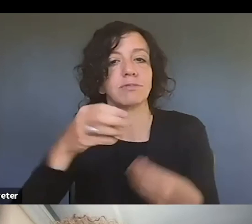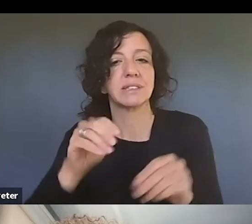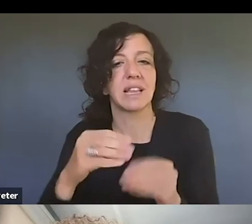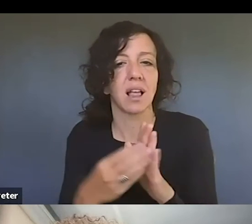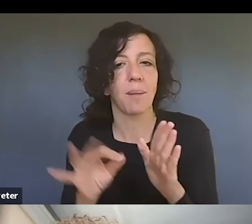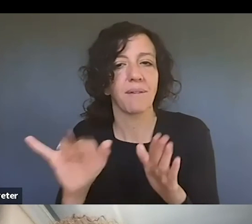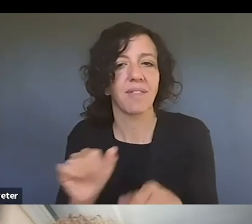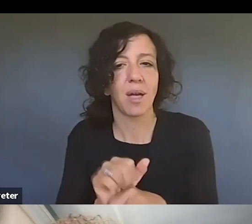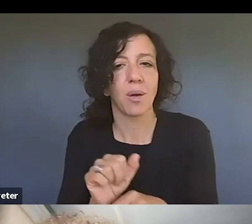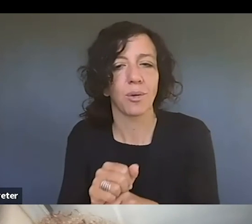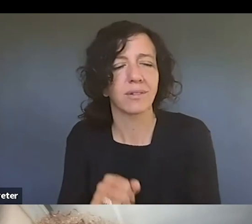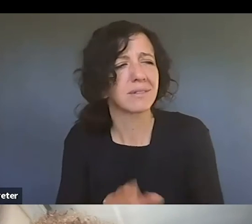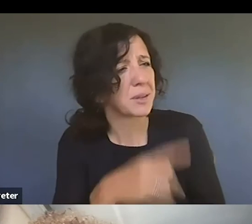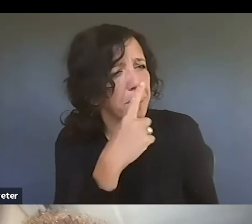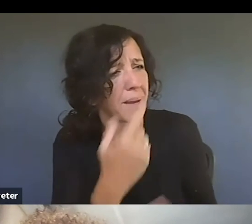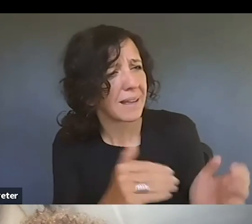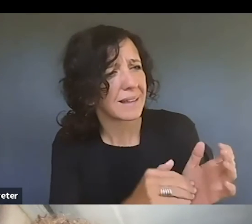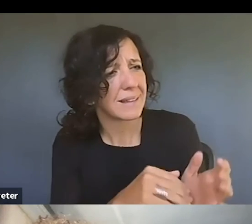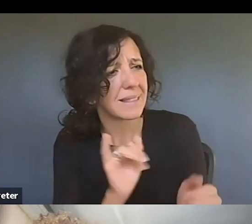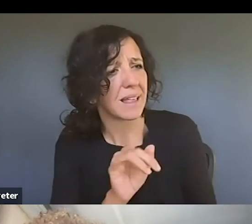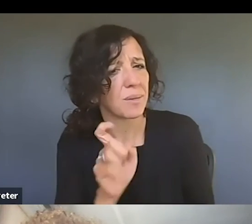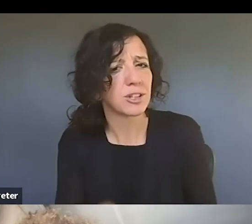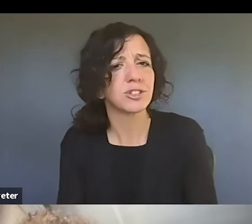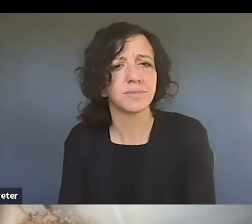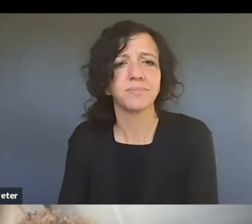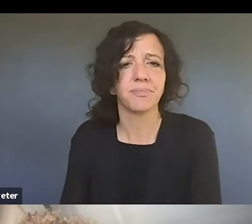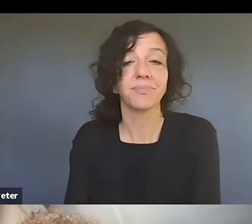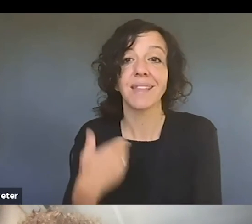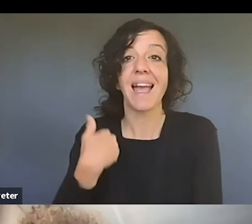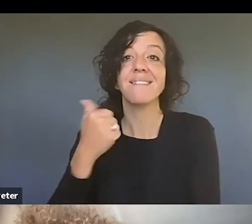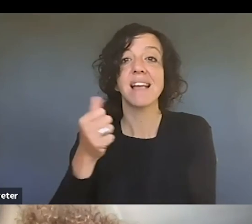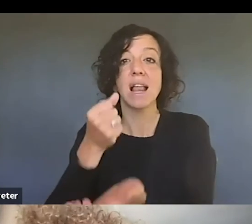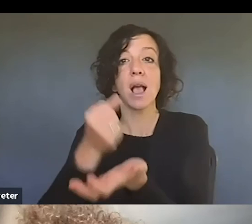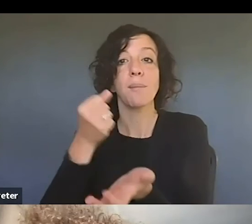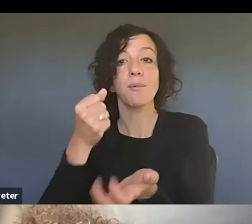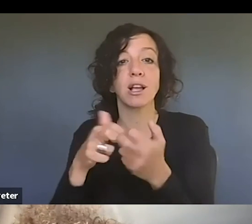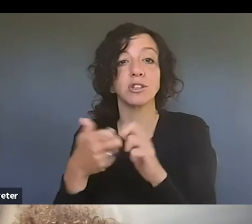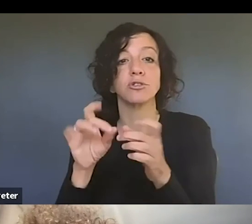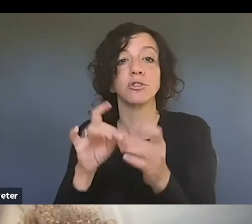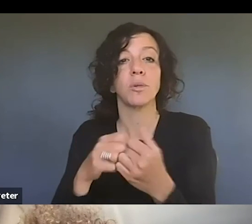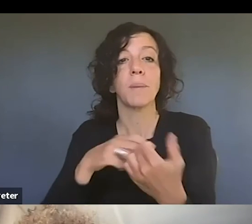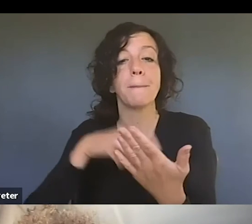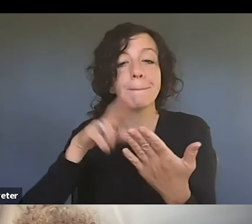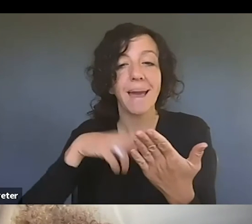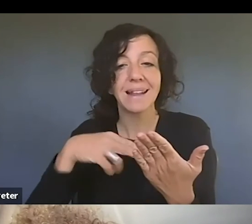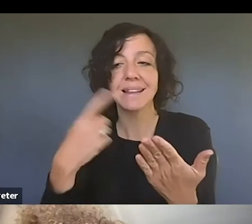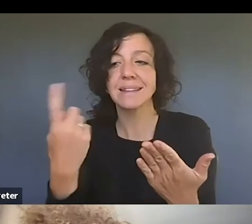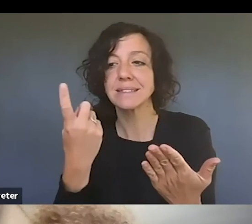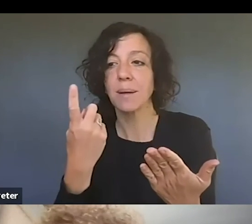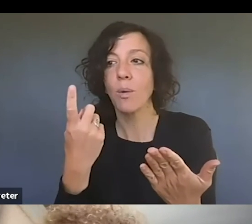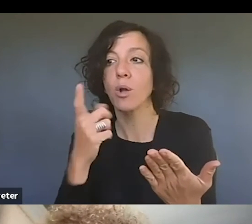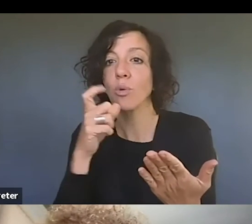Sorry. What, what was the question? Are there any copyright issues connected to painting the likeness of a public figure?